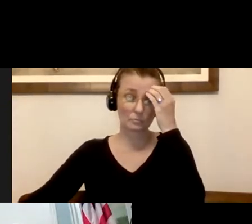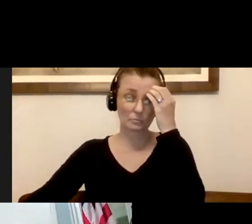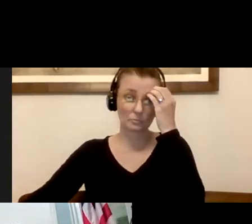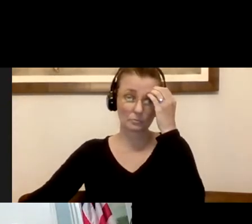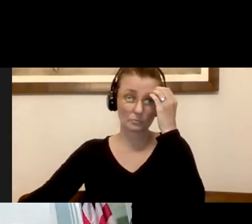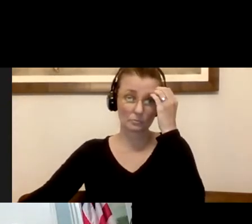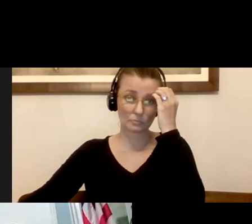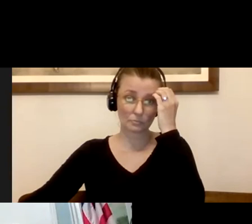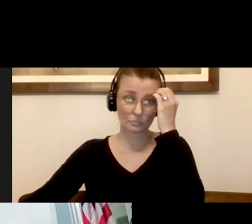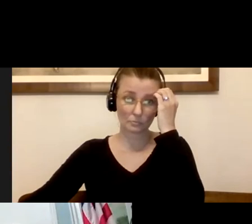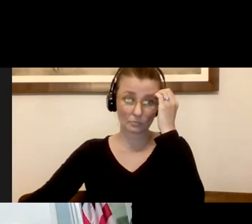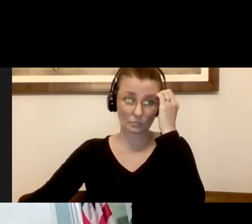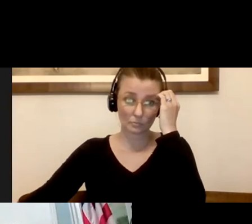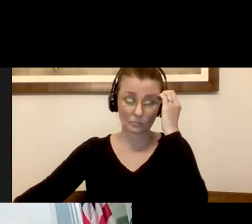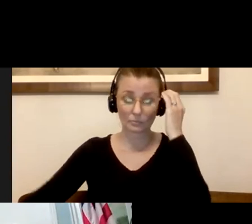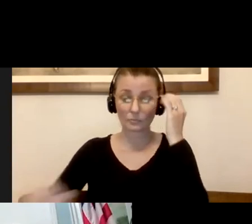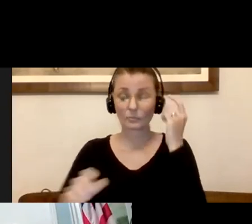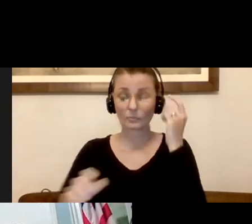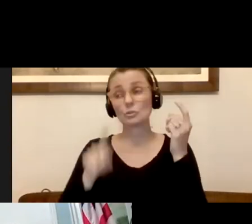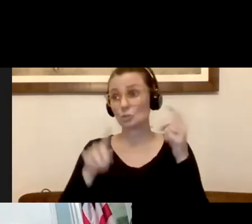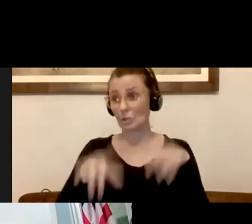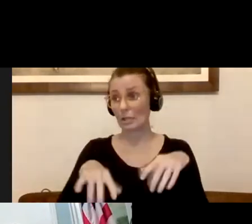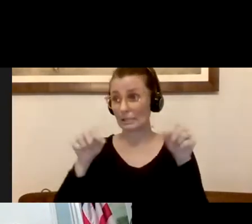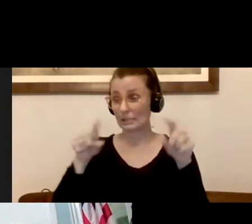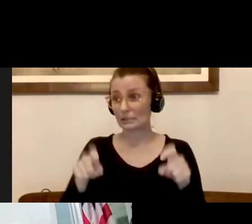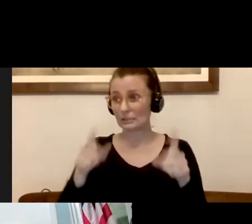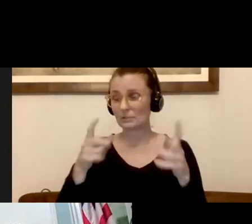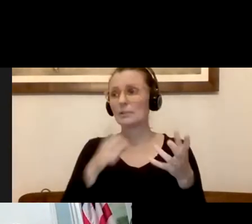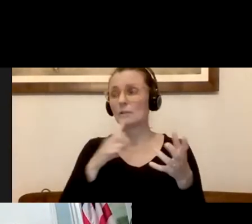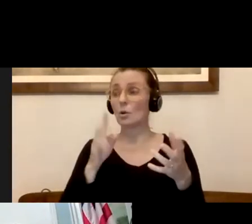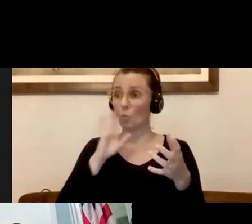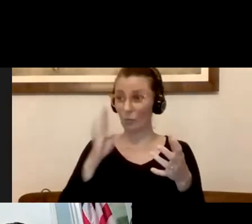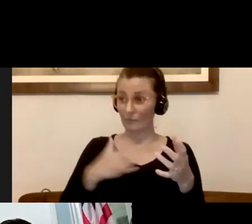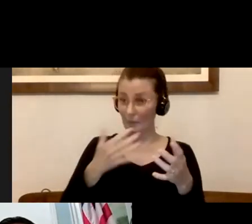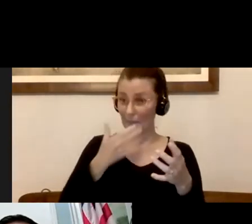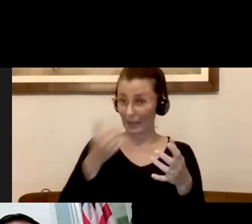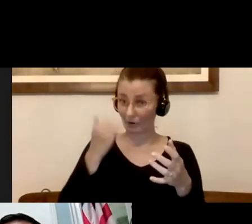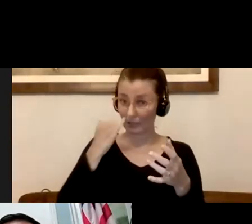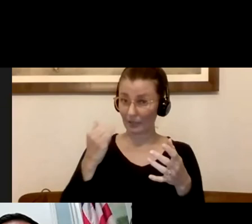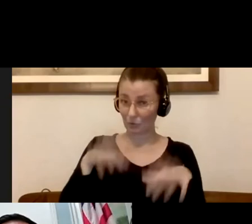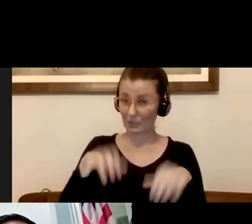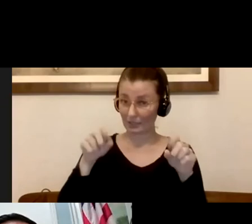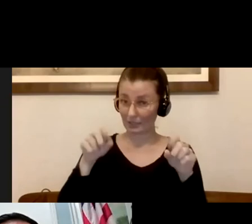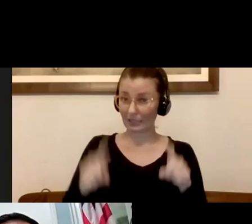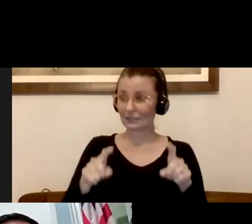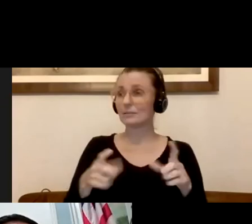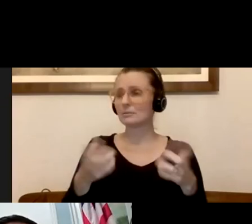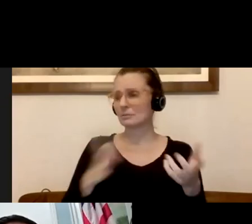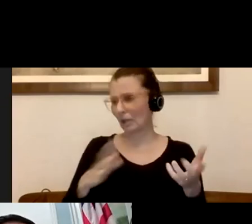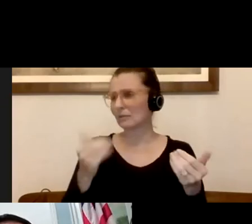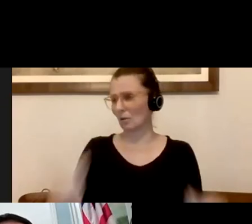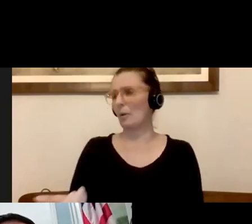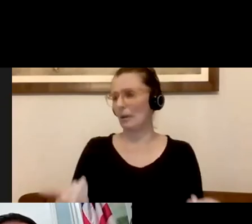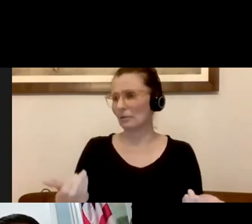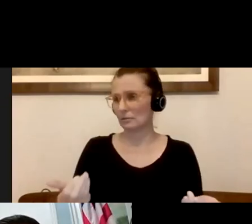thing to keep in mind, is it going to make you feel better as well, knowing your test results? That's going to help a lot. Go get tested. I think that's an important piece of